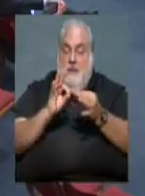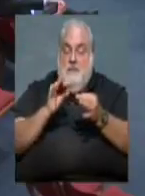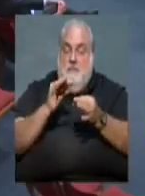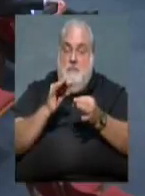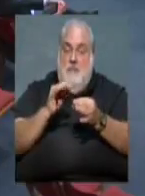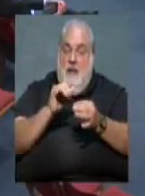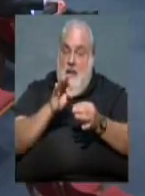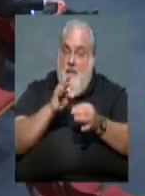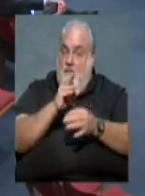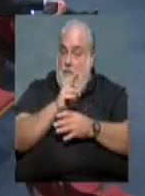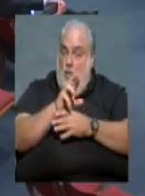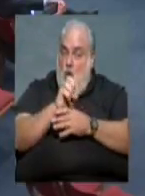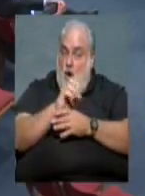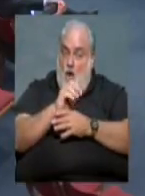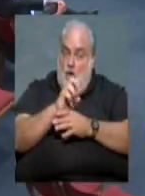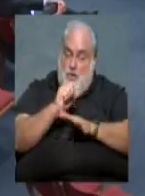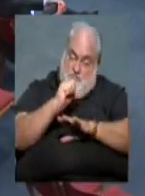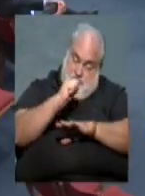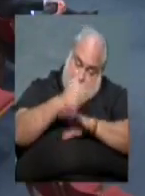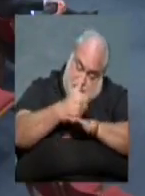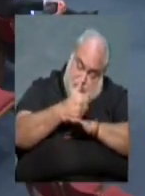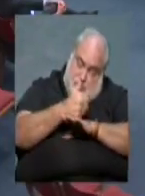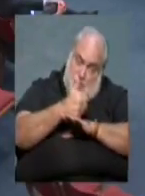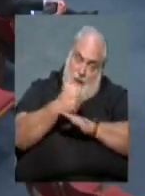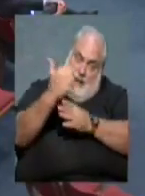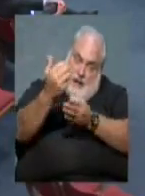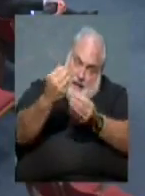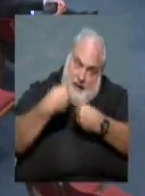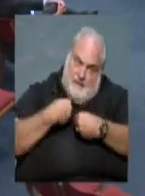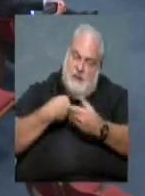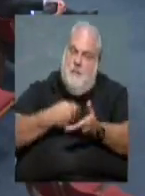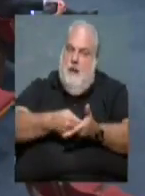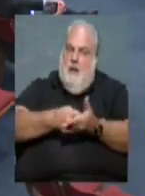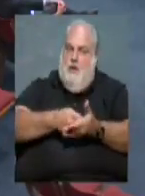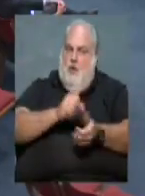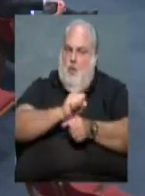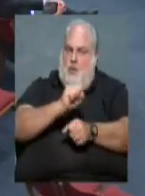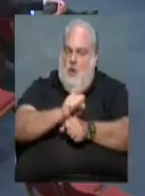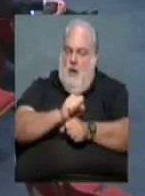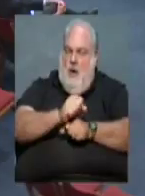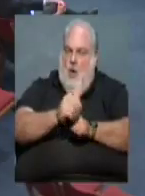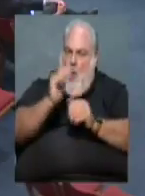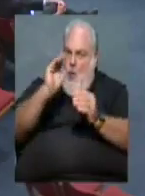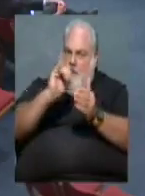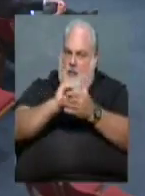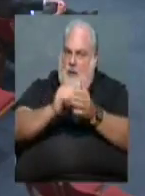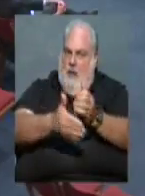will bring in some resources so that we have some money to work with. So hopefully that will work.